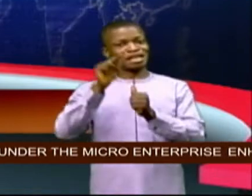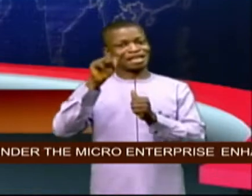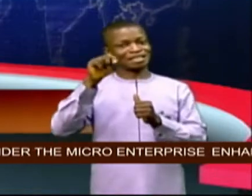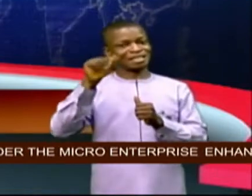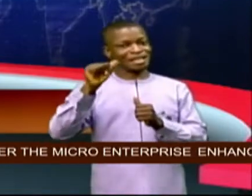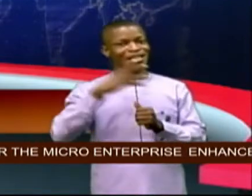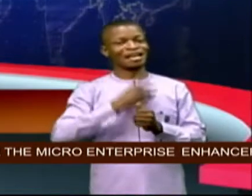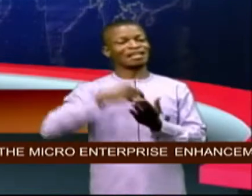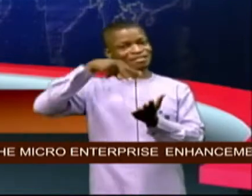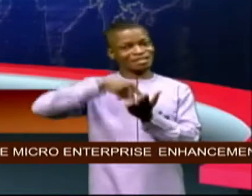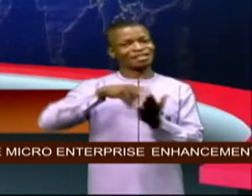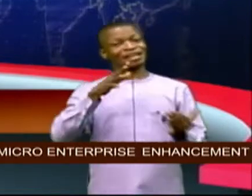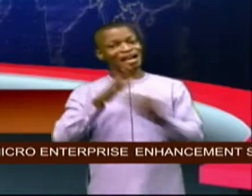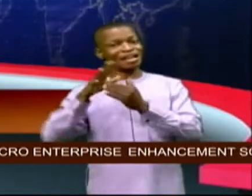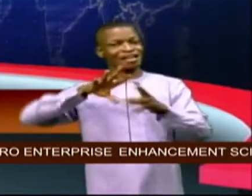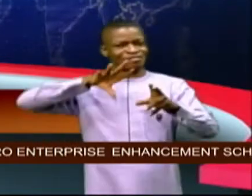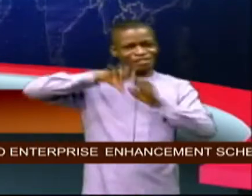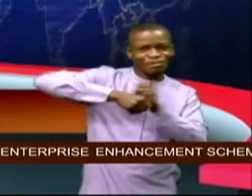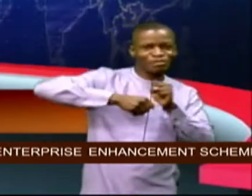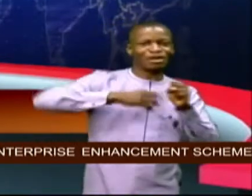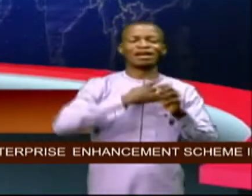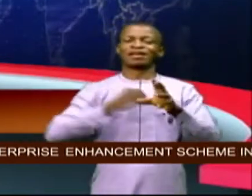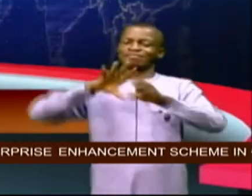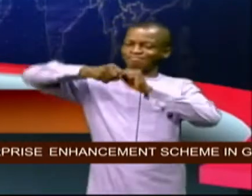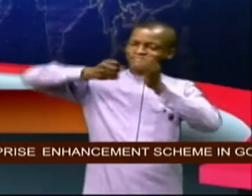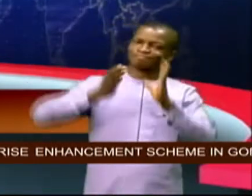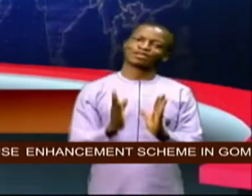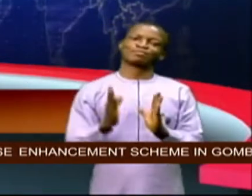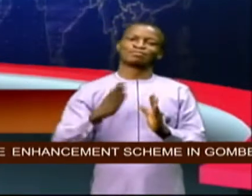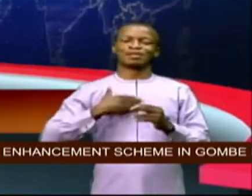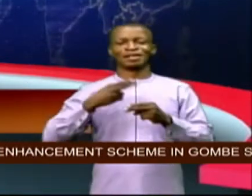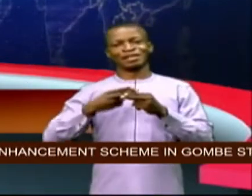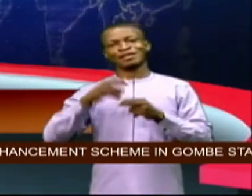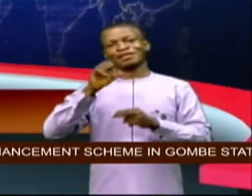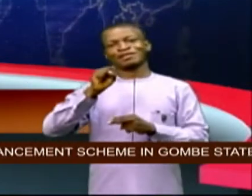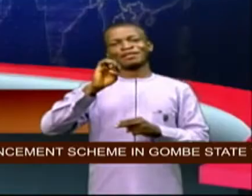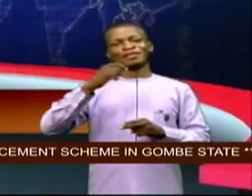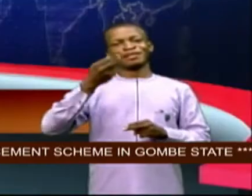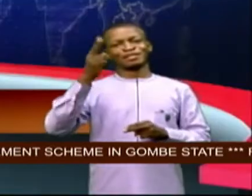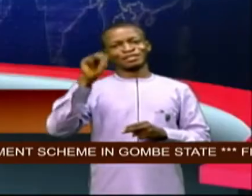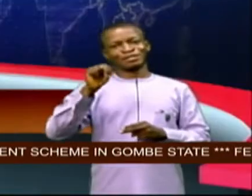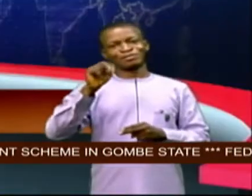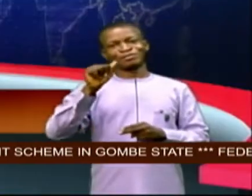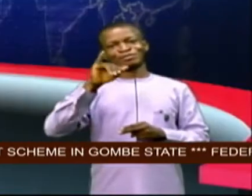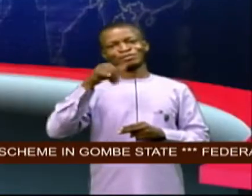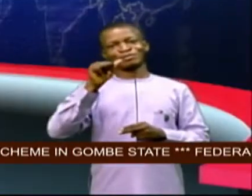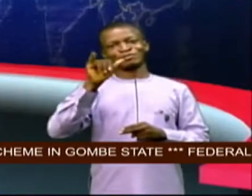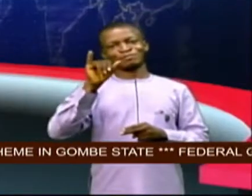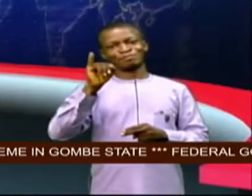the nta and stand against rape and rapists i'm iodigi makindi